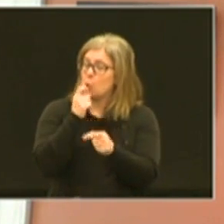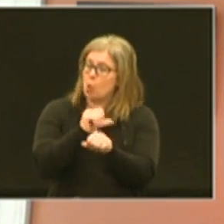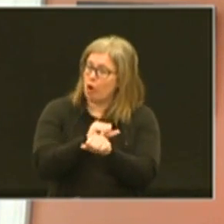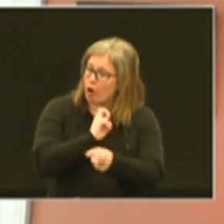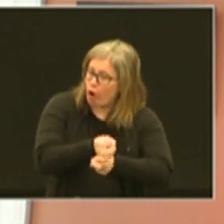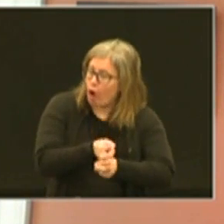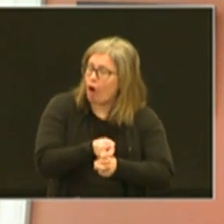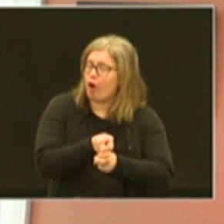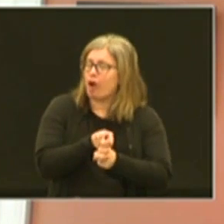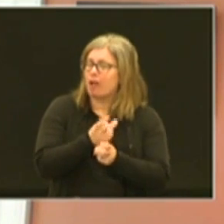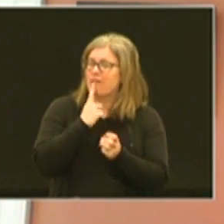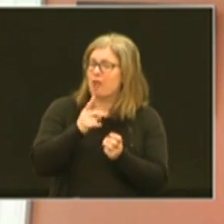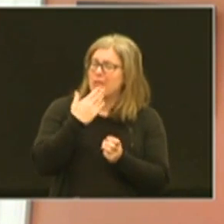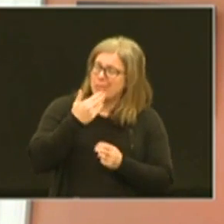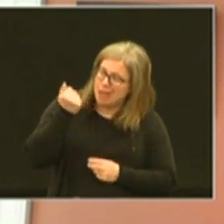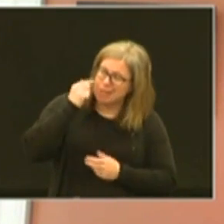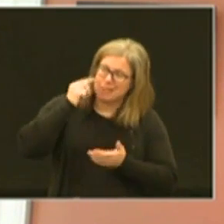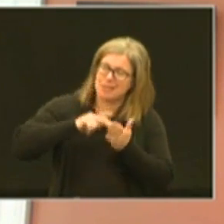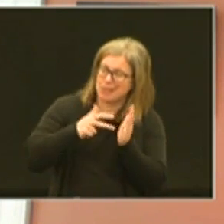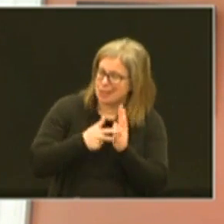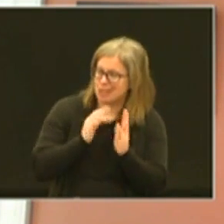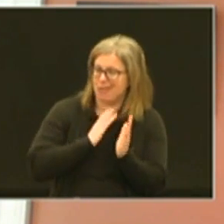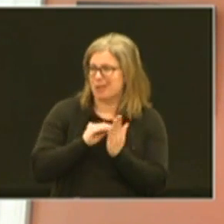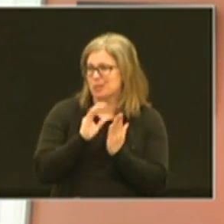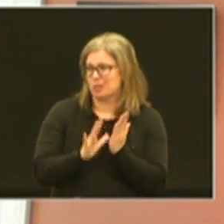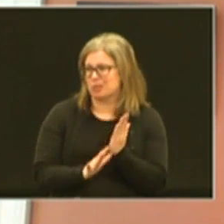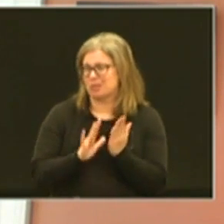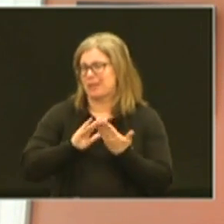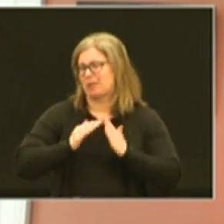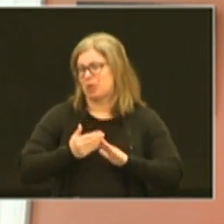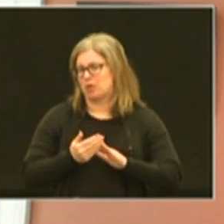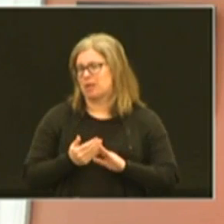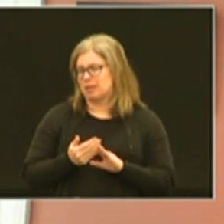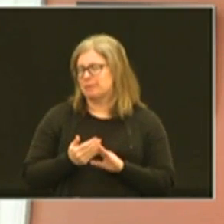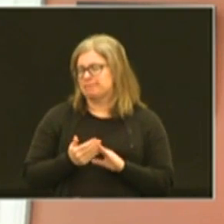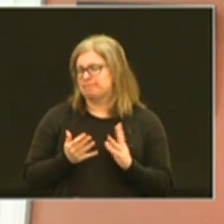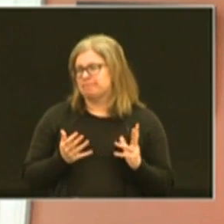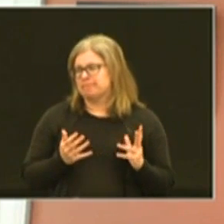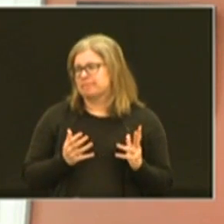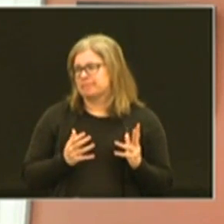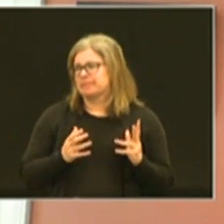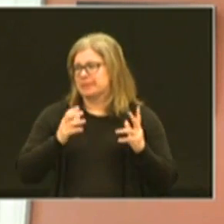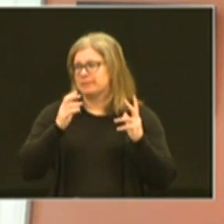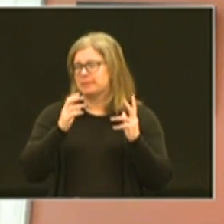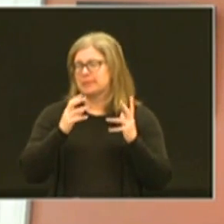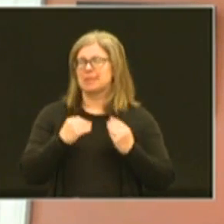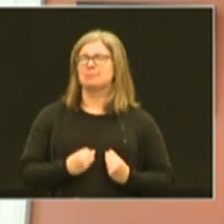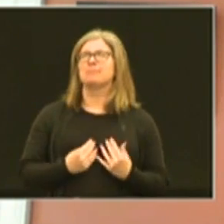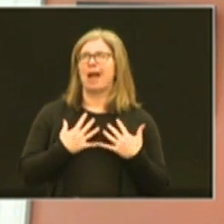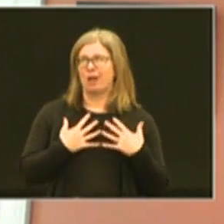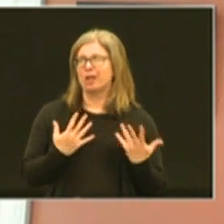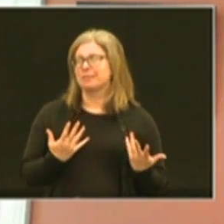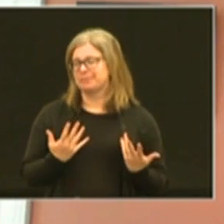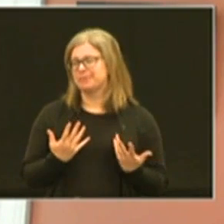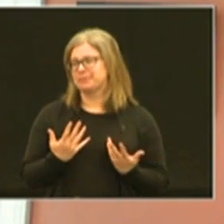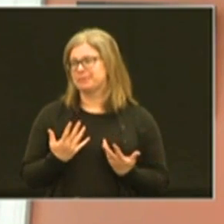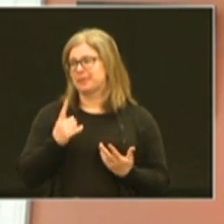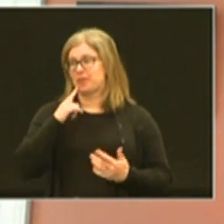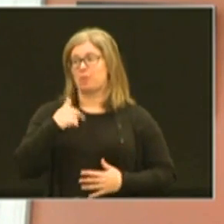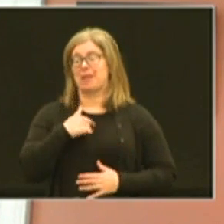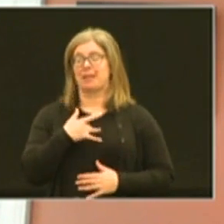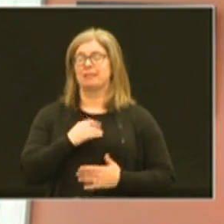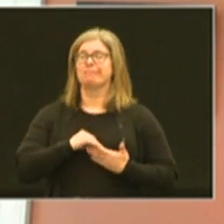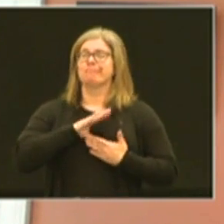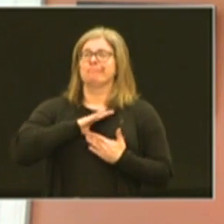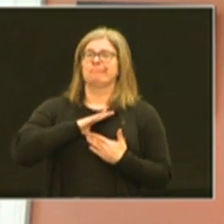working hard for the best intentions of our students in the community and it's just extraordinarily inspiring to me it